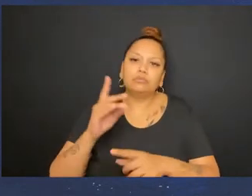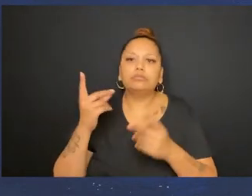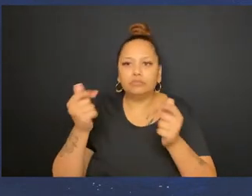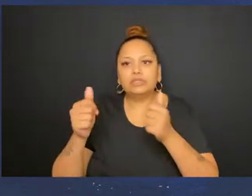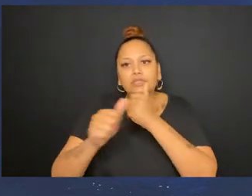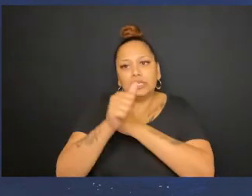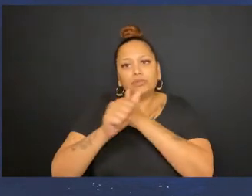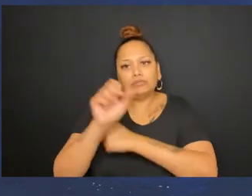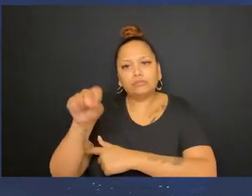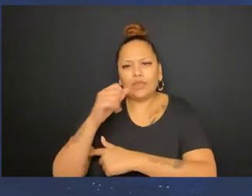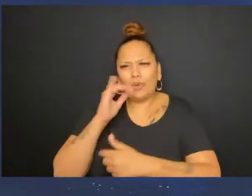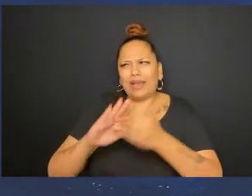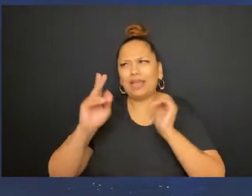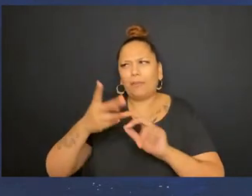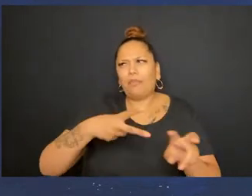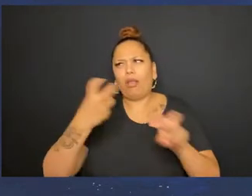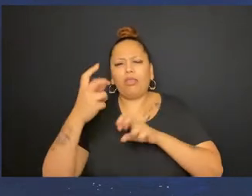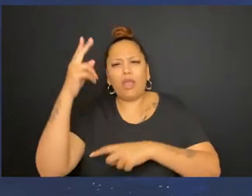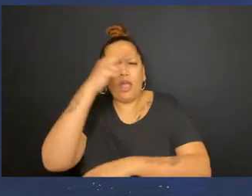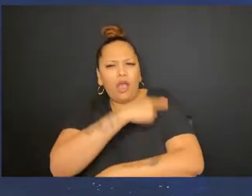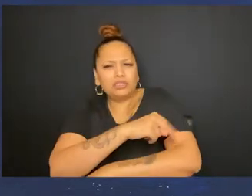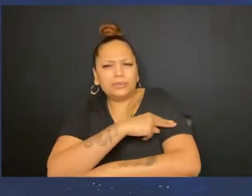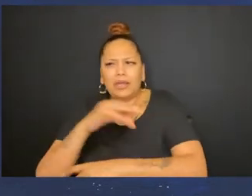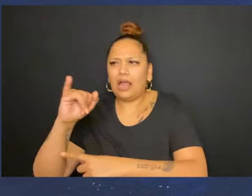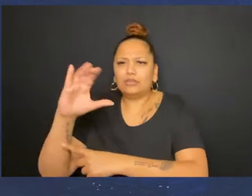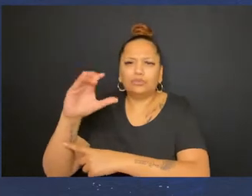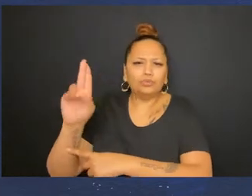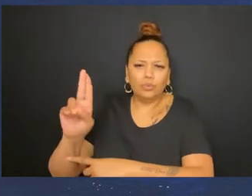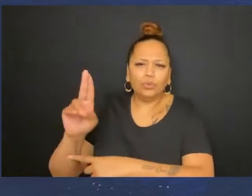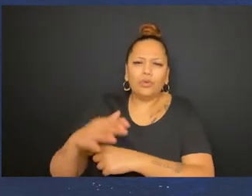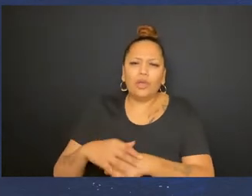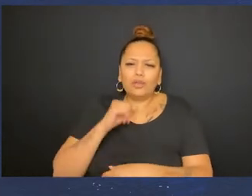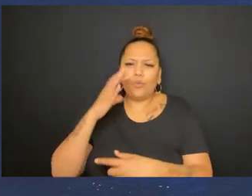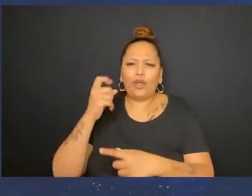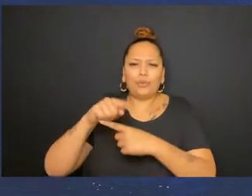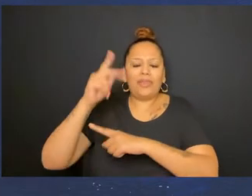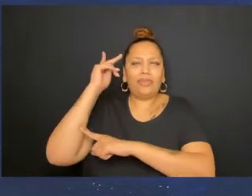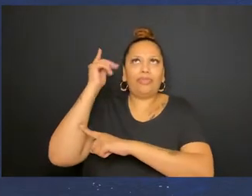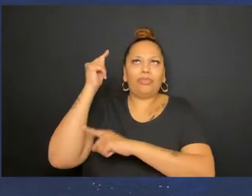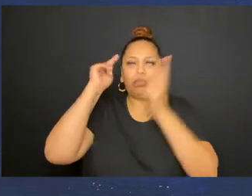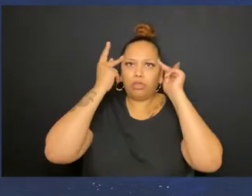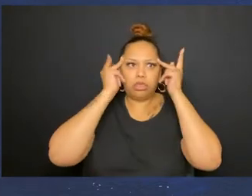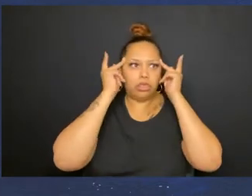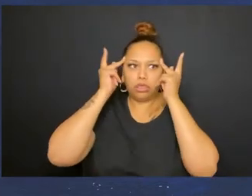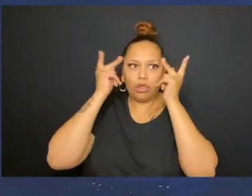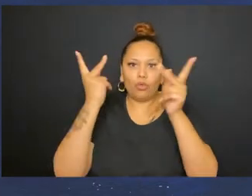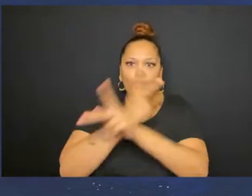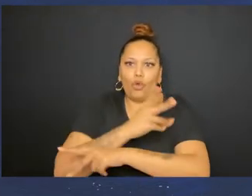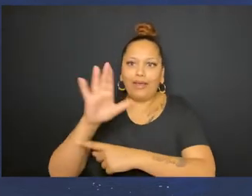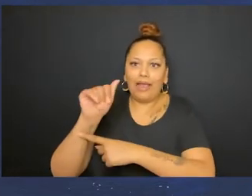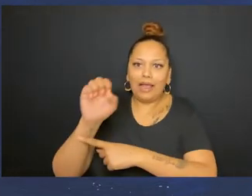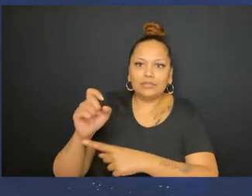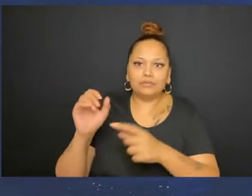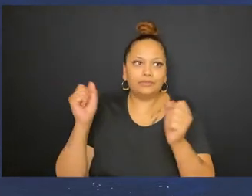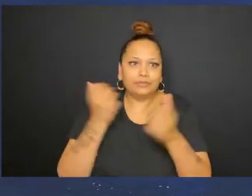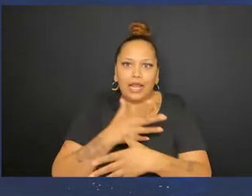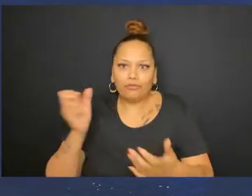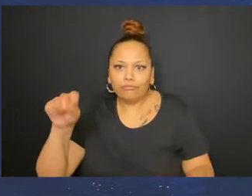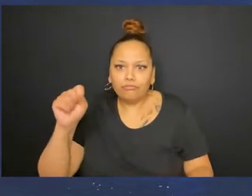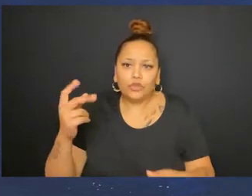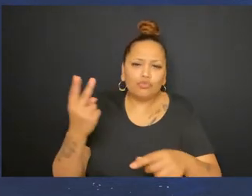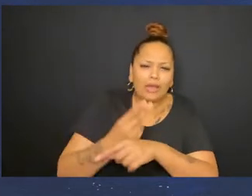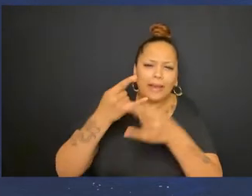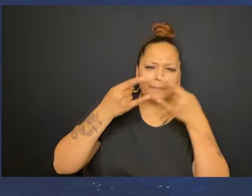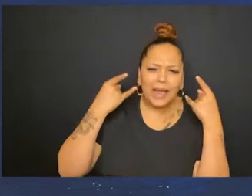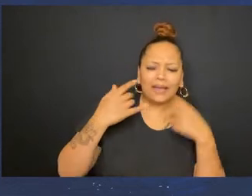really, really dangerous. And I don't want to end up in the hospital, the ICU. I don't even want to think about the worst case scenario, which is really scary.